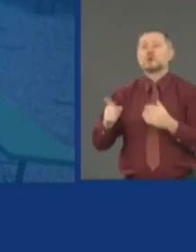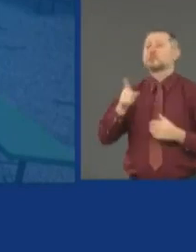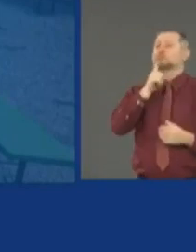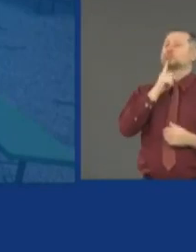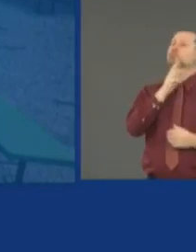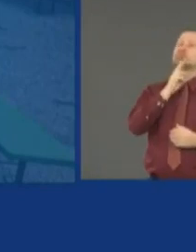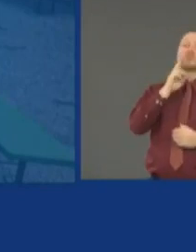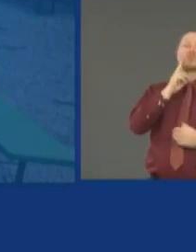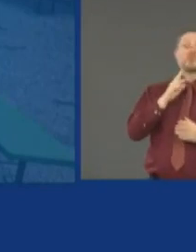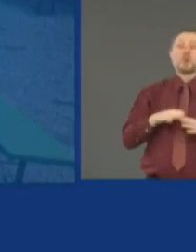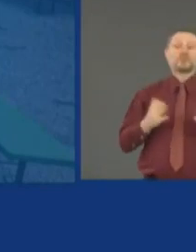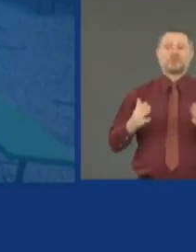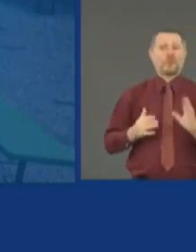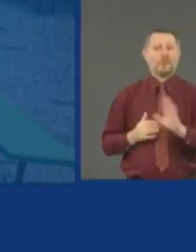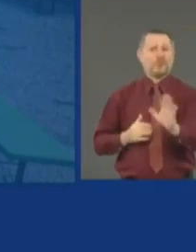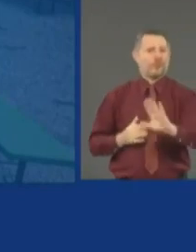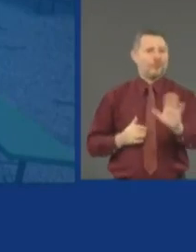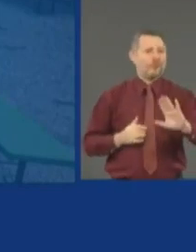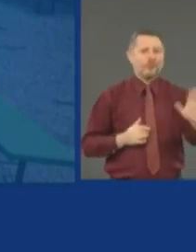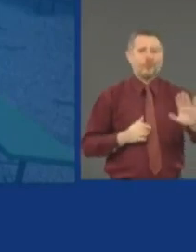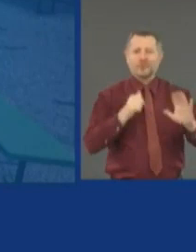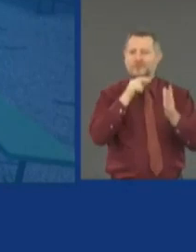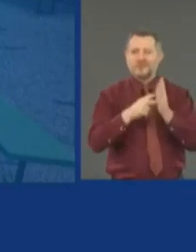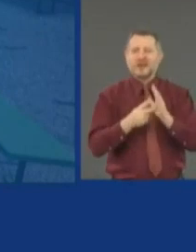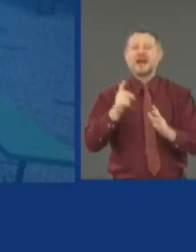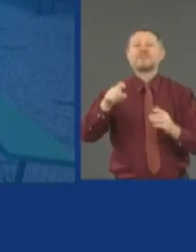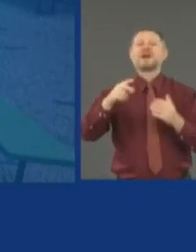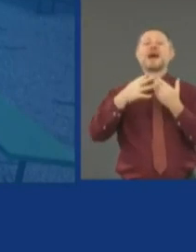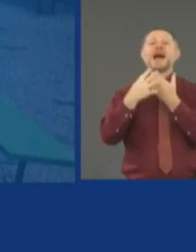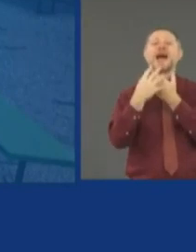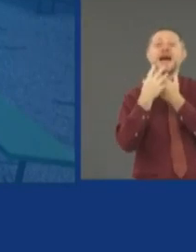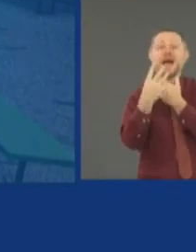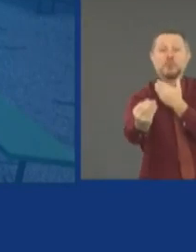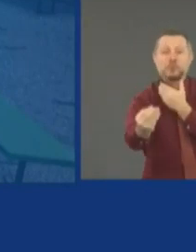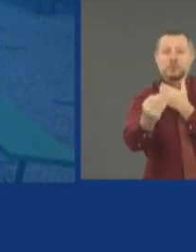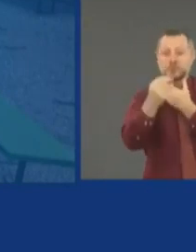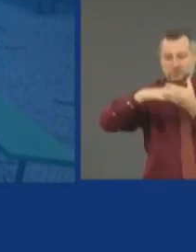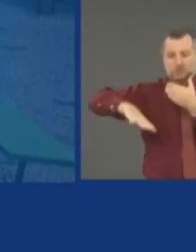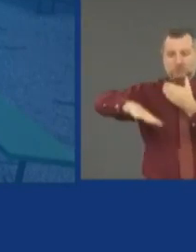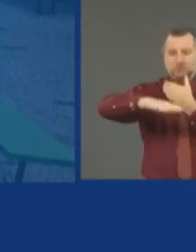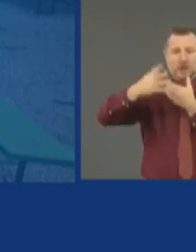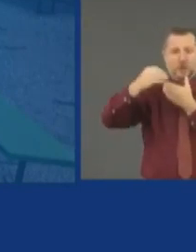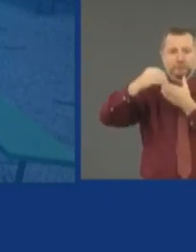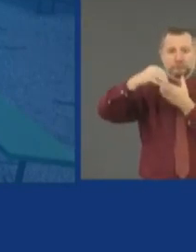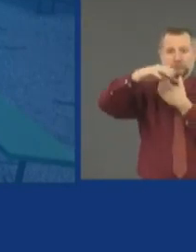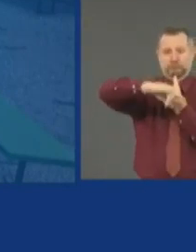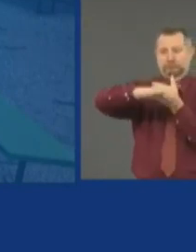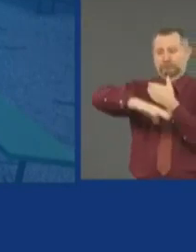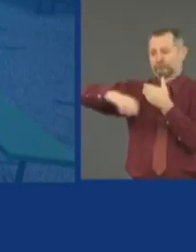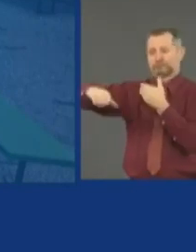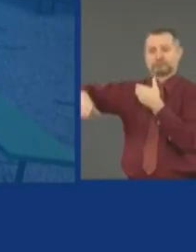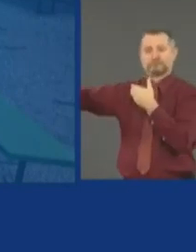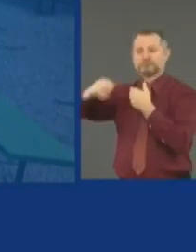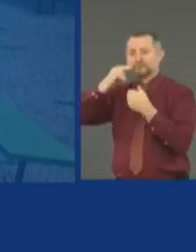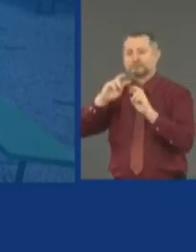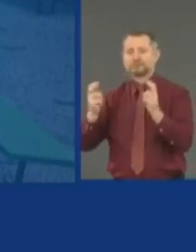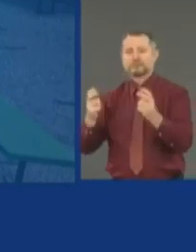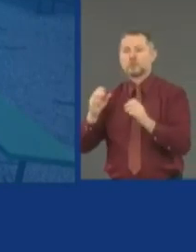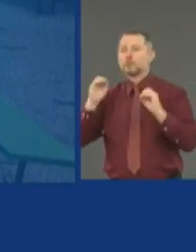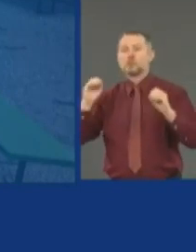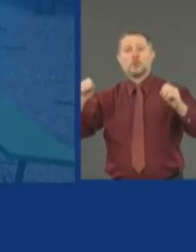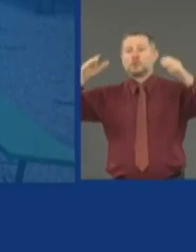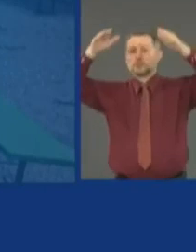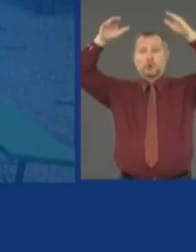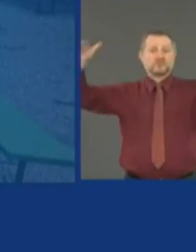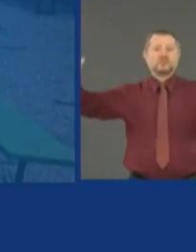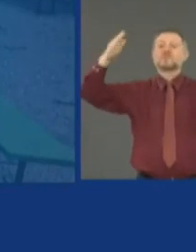The enclosed spaces are an issue. Outdoor dining, there's no roof. There could be a canopy,